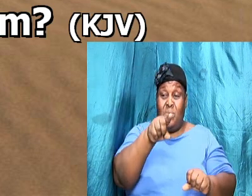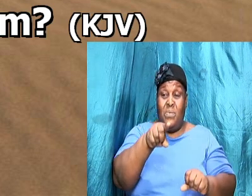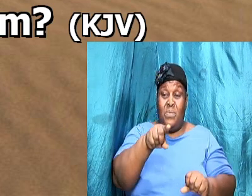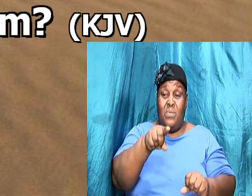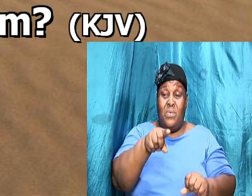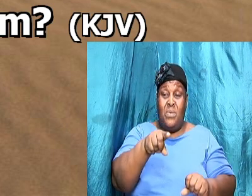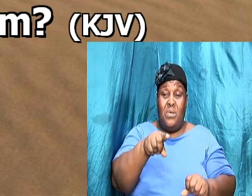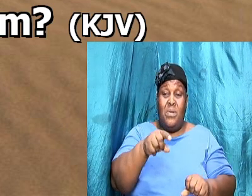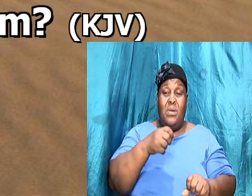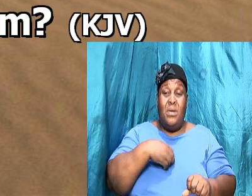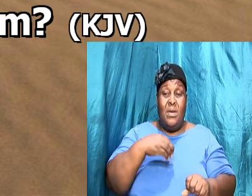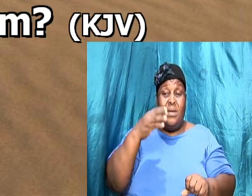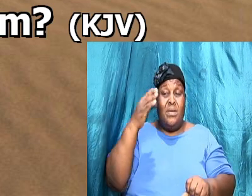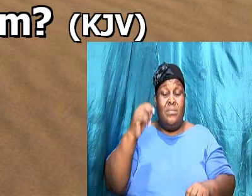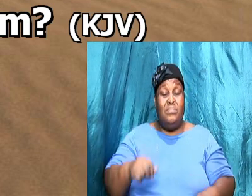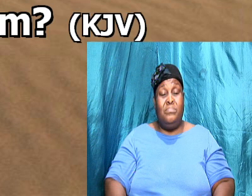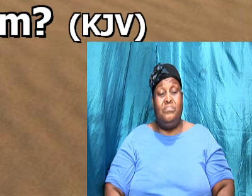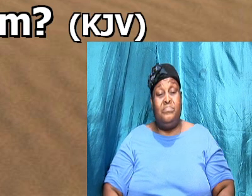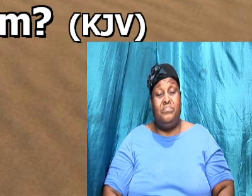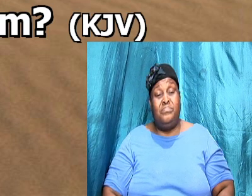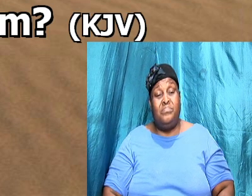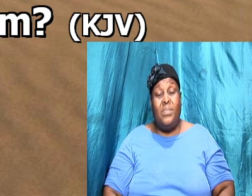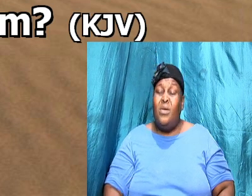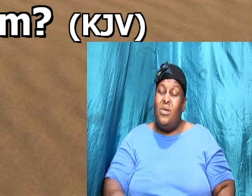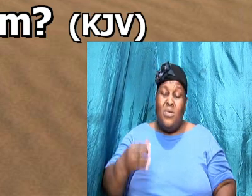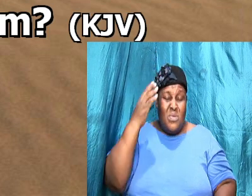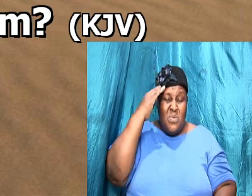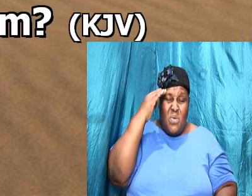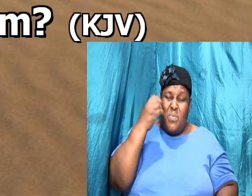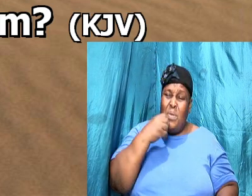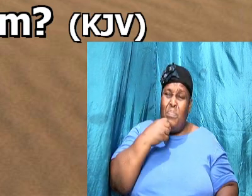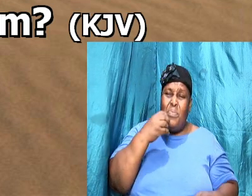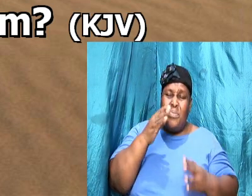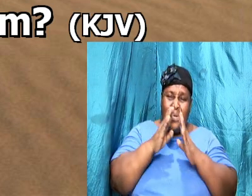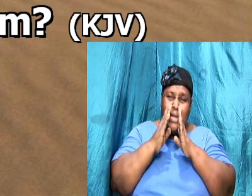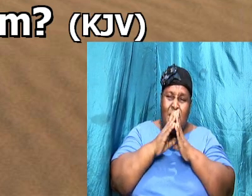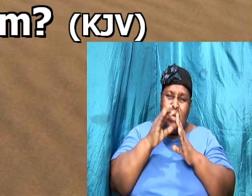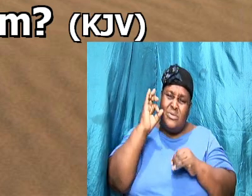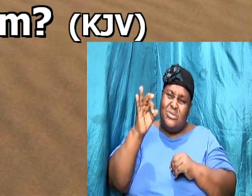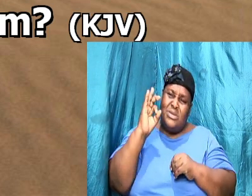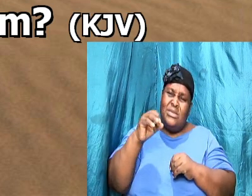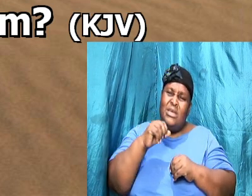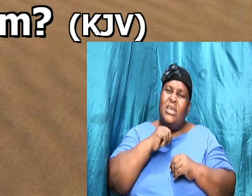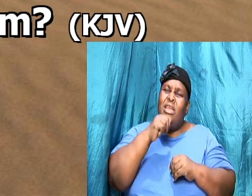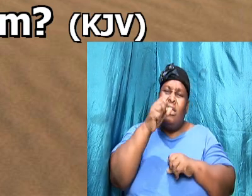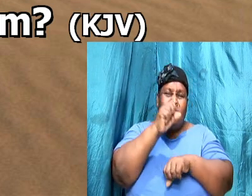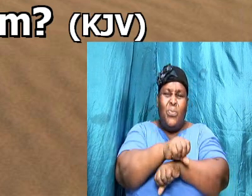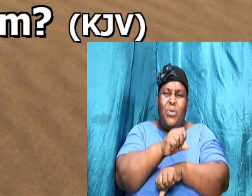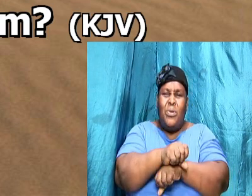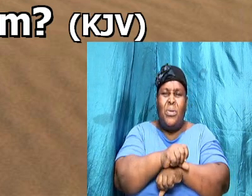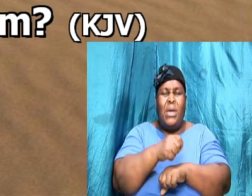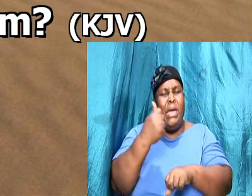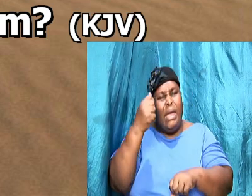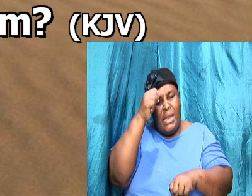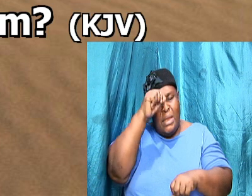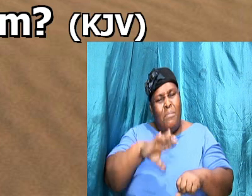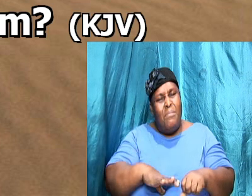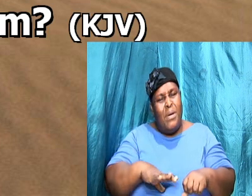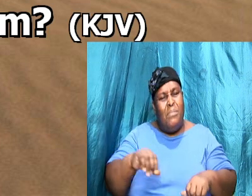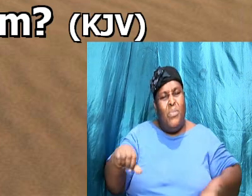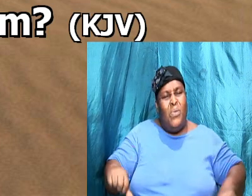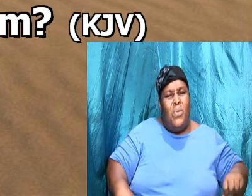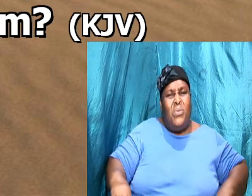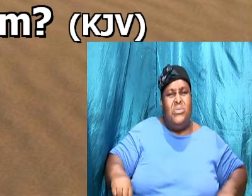know that we preach all the time and say look here it's not of works as any man should both but if a person don't believe